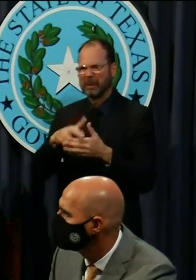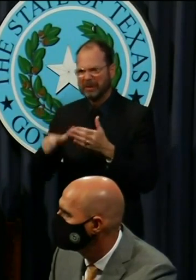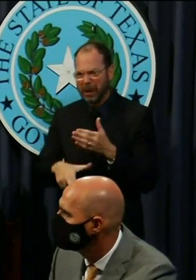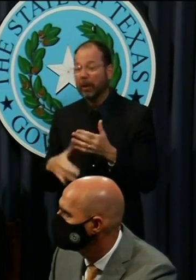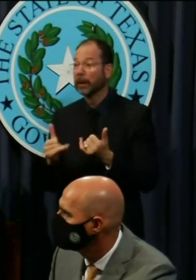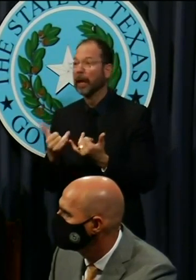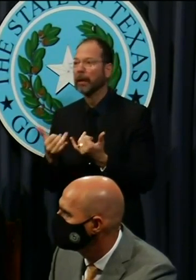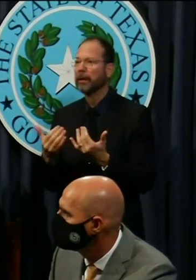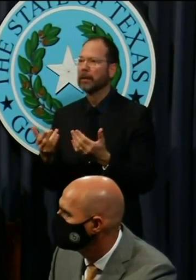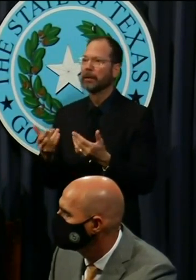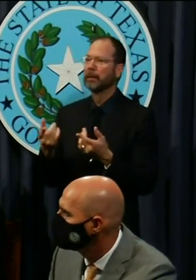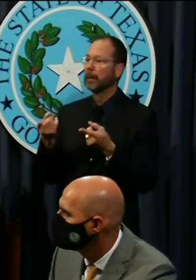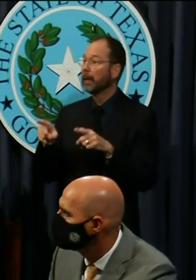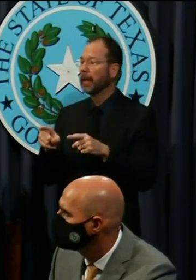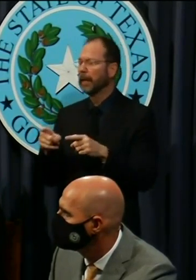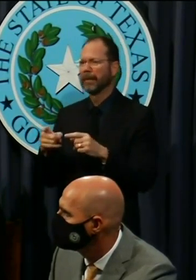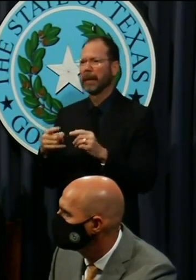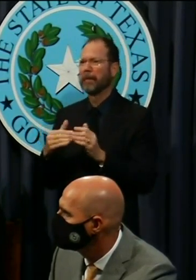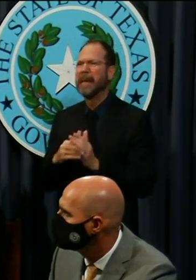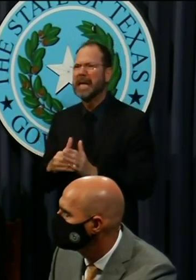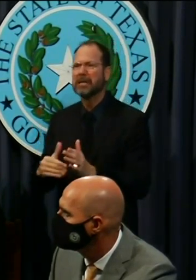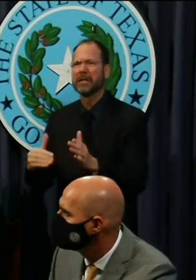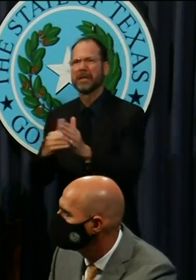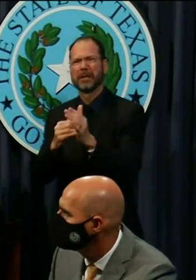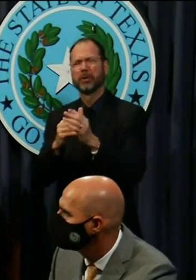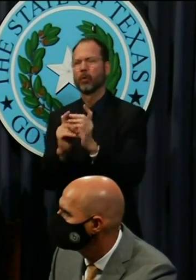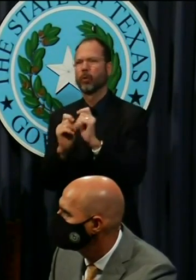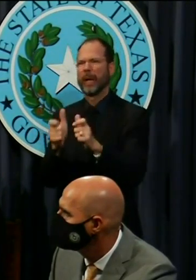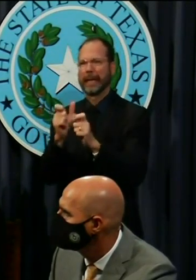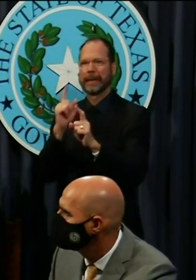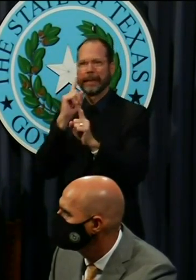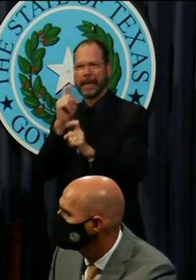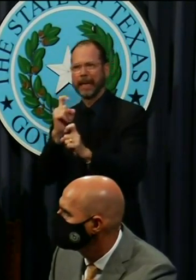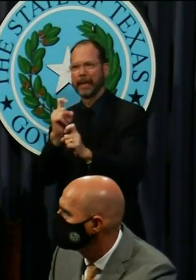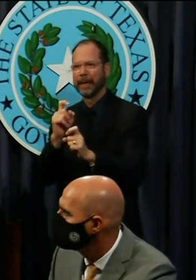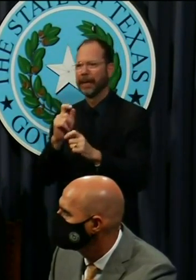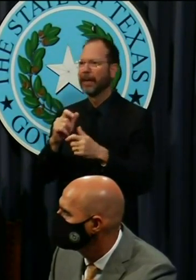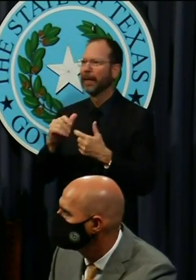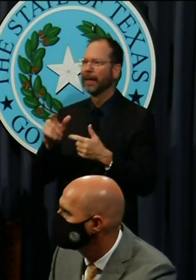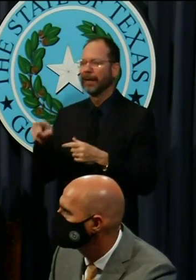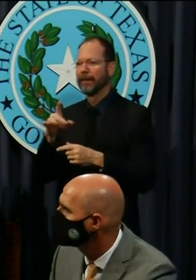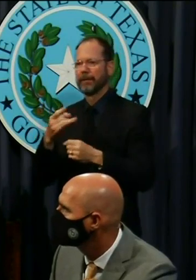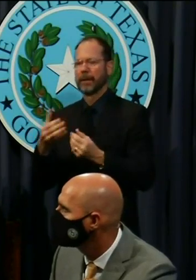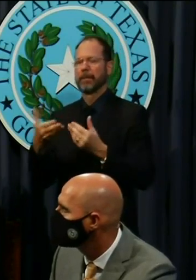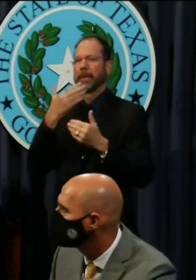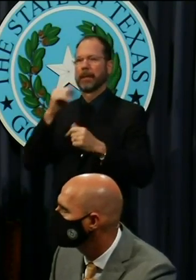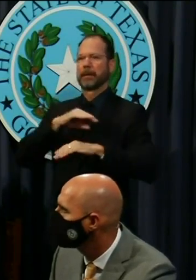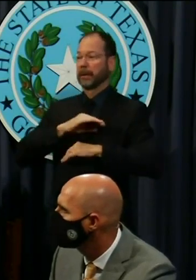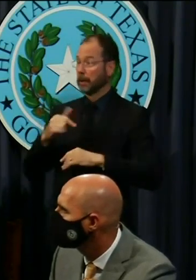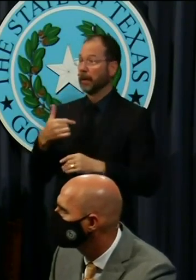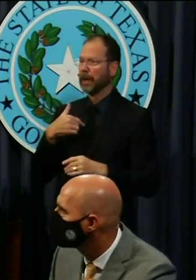And now we're going to have millions of quick tests, which will make everyone feel more comfortable. I know I've been traveling a lot.